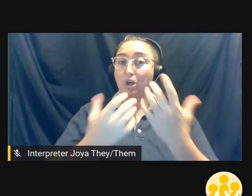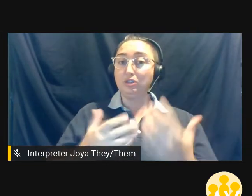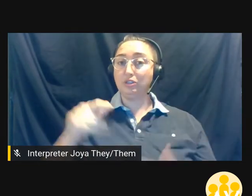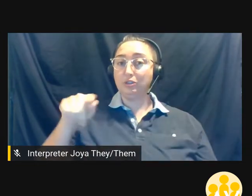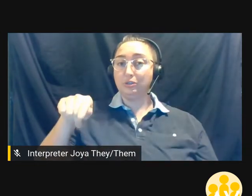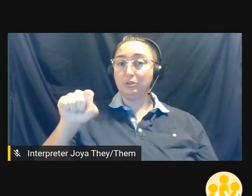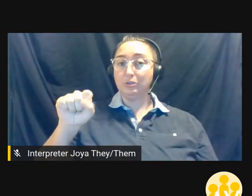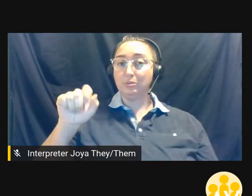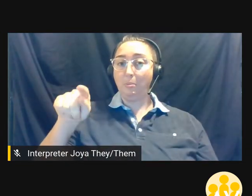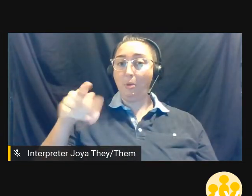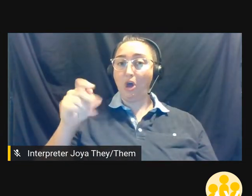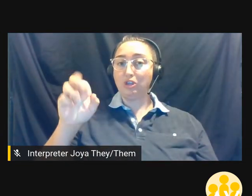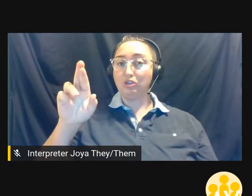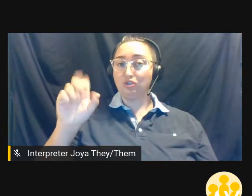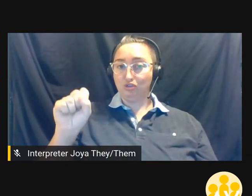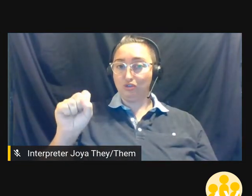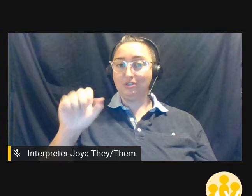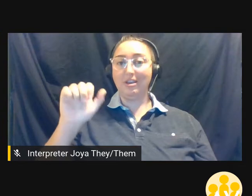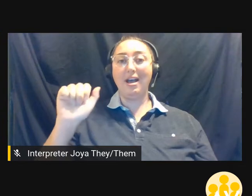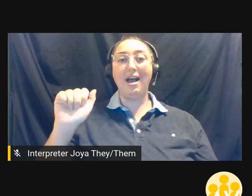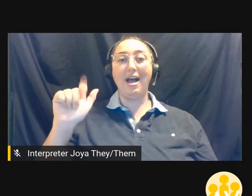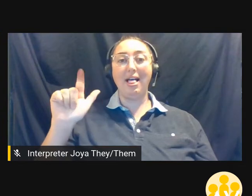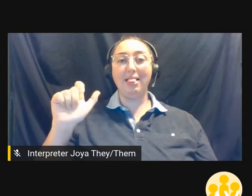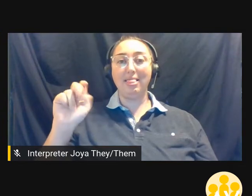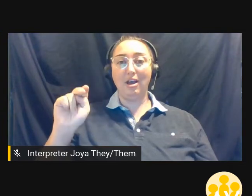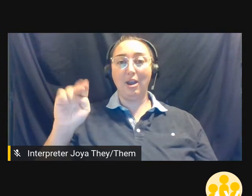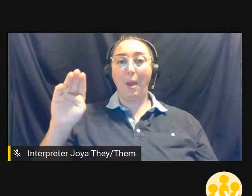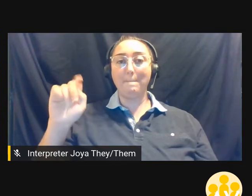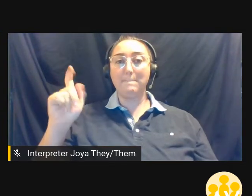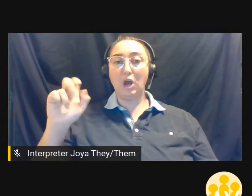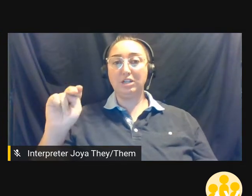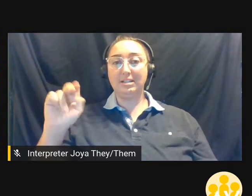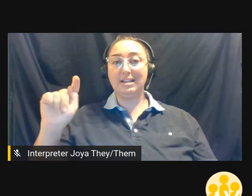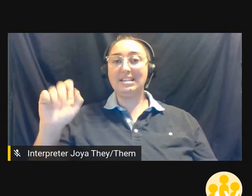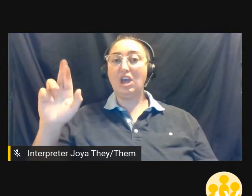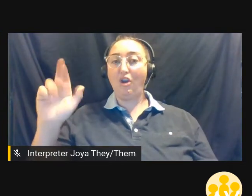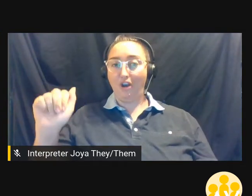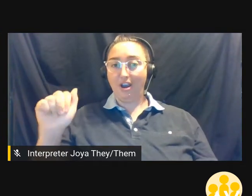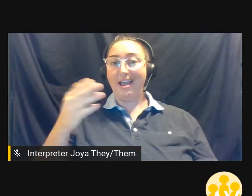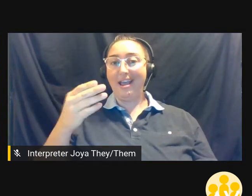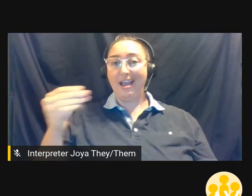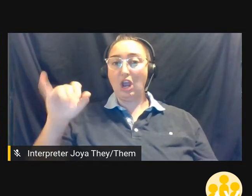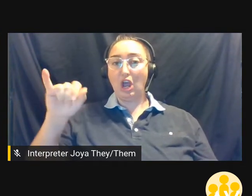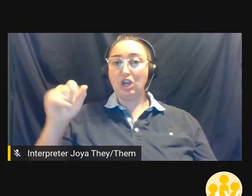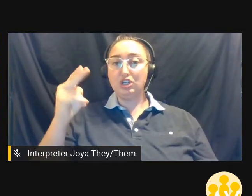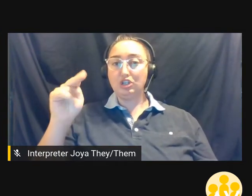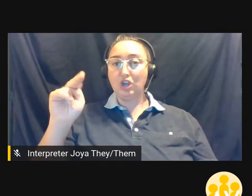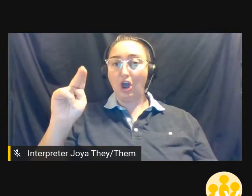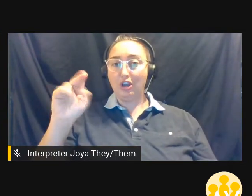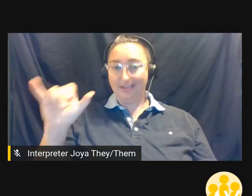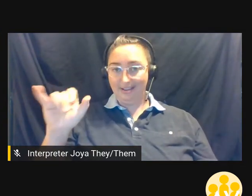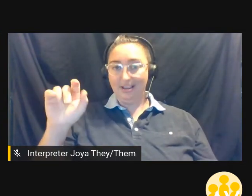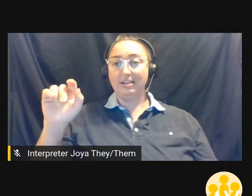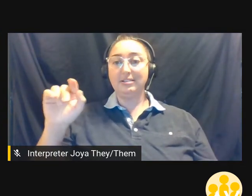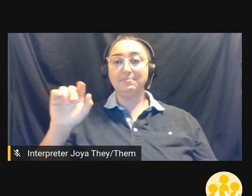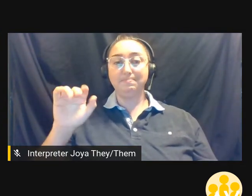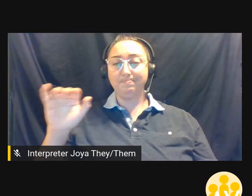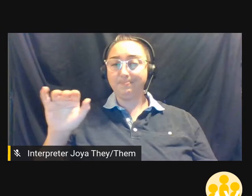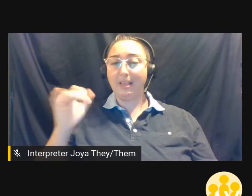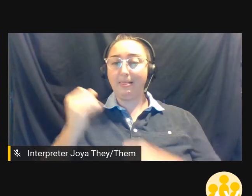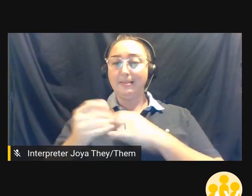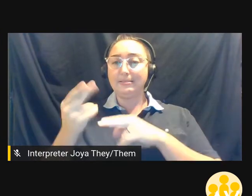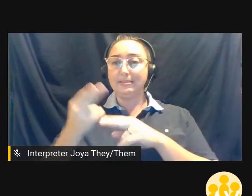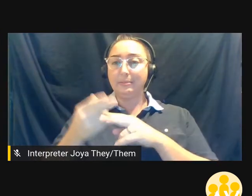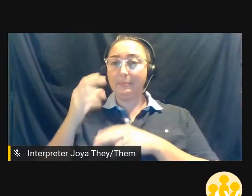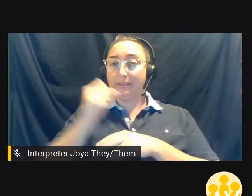thank Alain Martin-Pierre and Johnny Drake, your compass in a complex